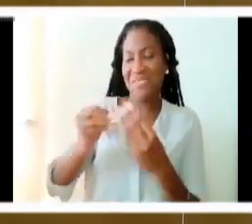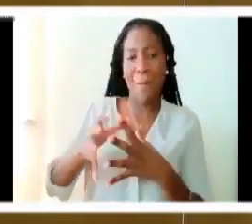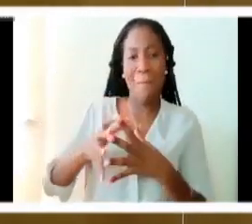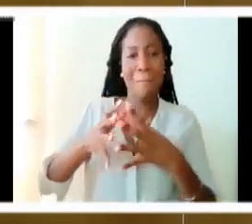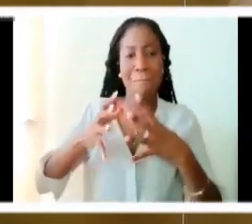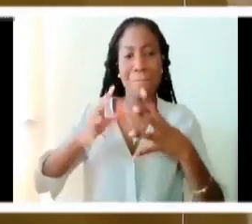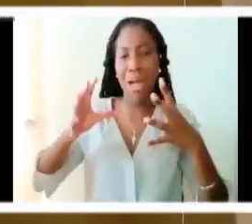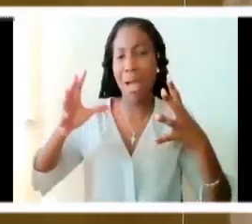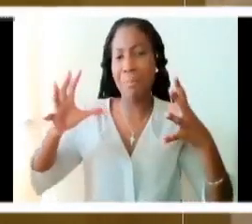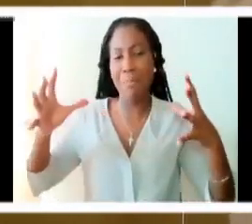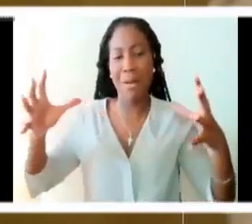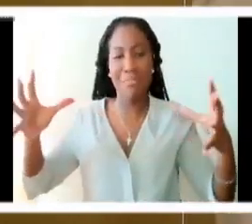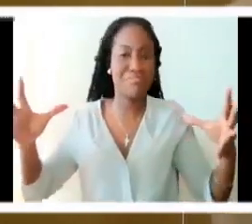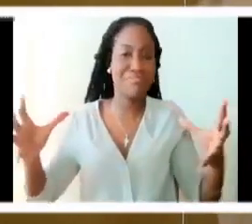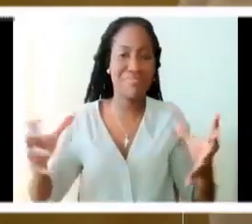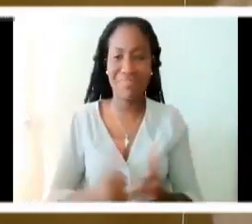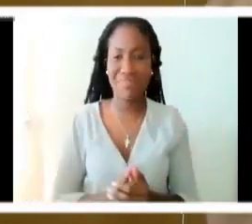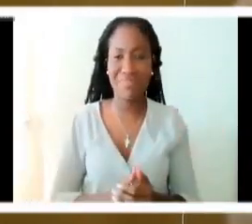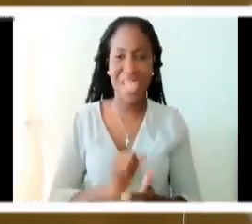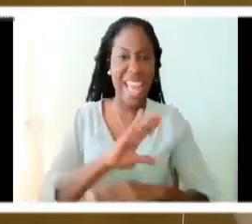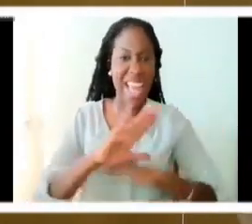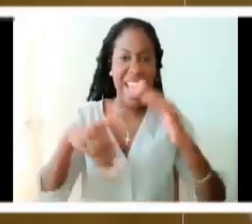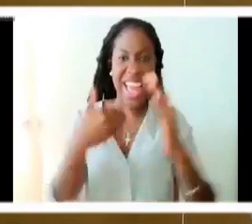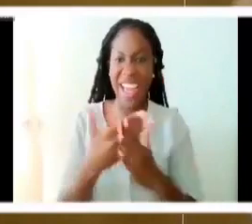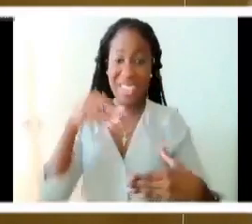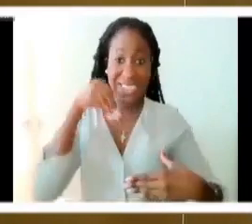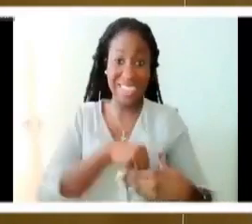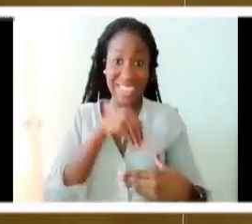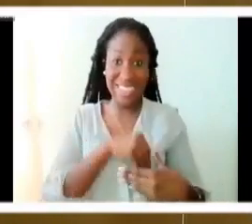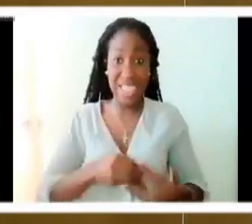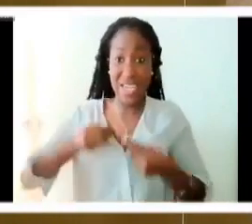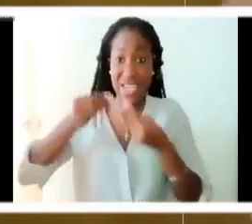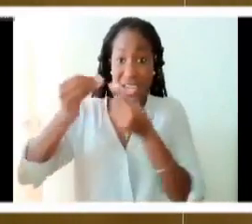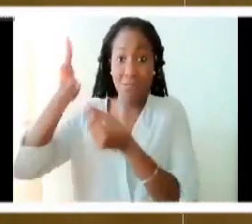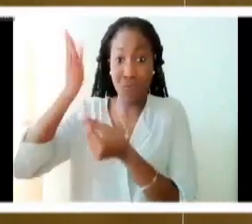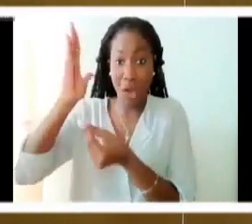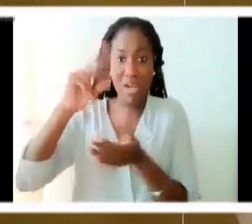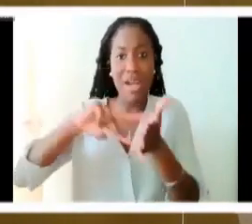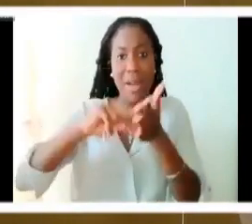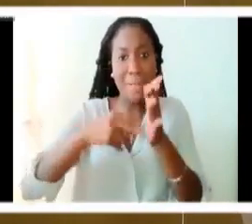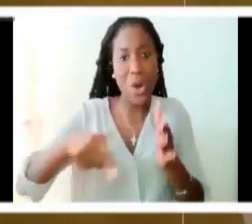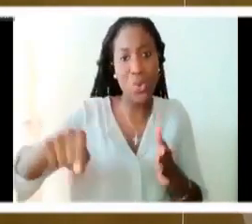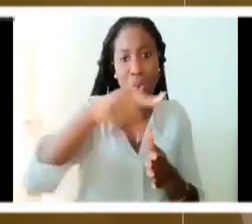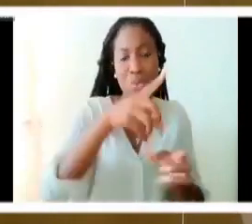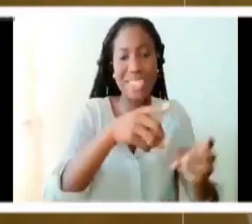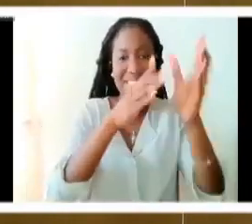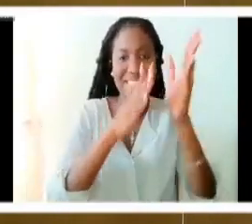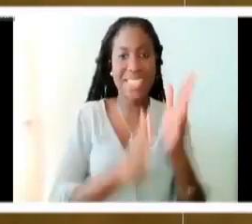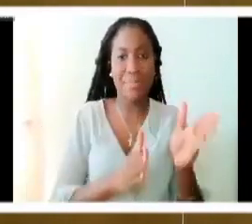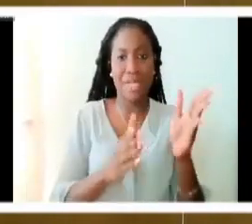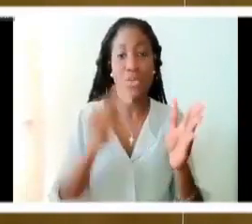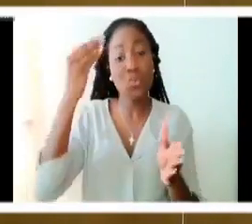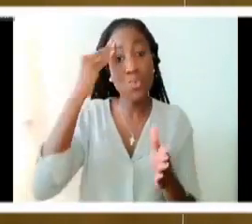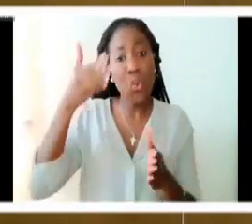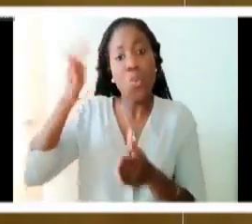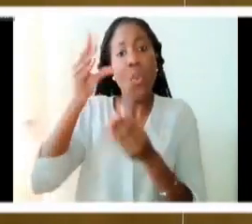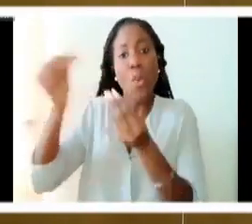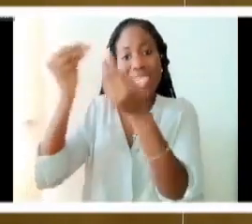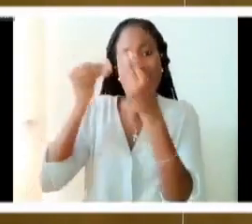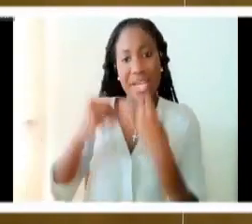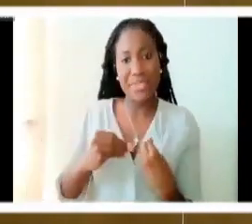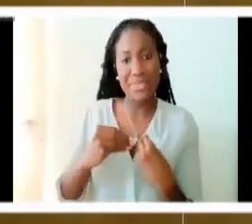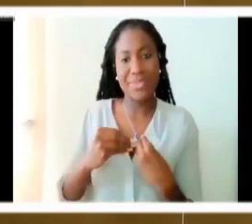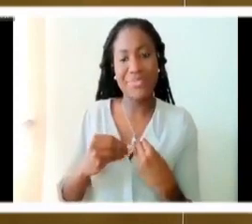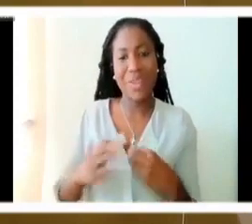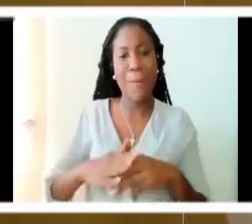disciple is someone who gives everything over to God knowing that he will have more than enough and and and why will